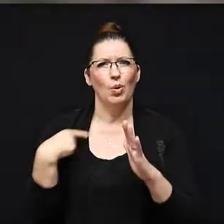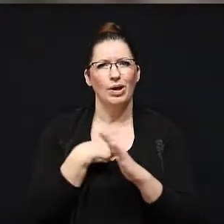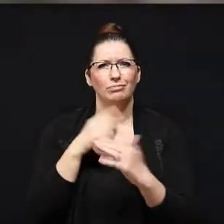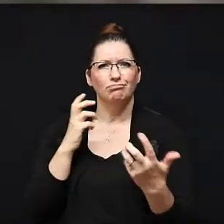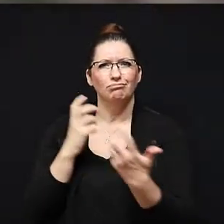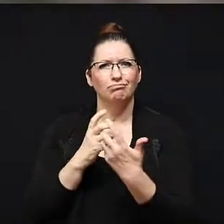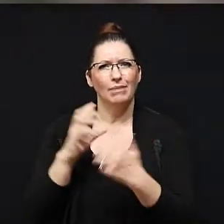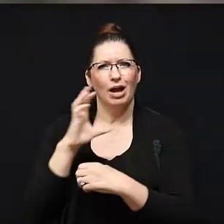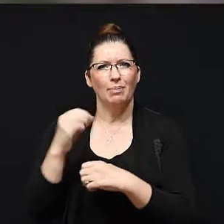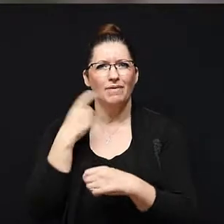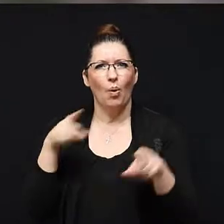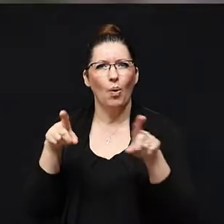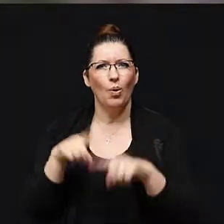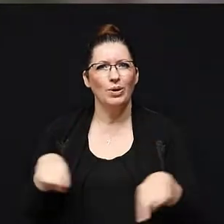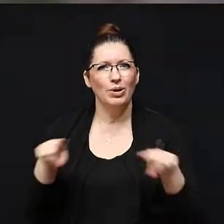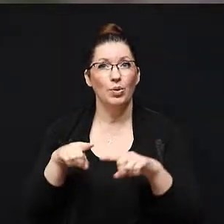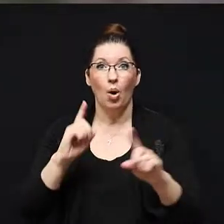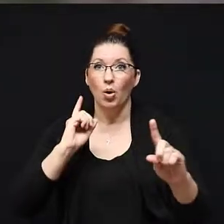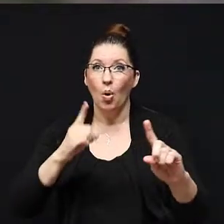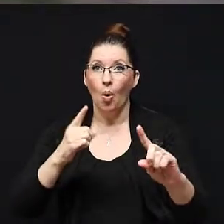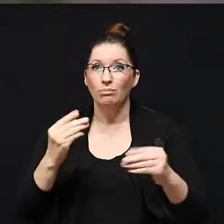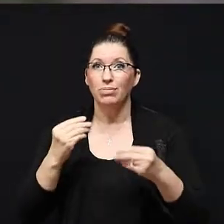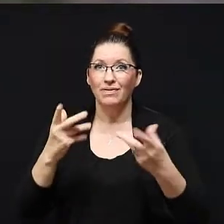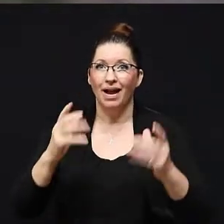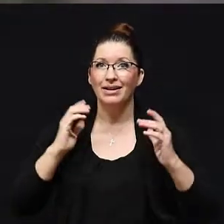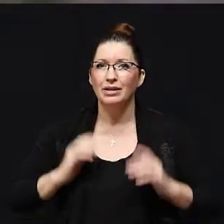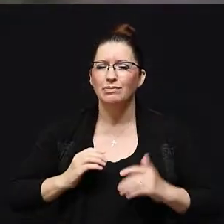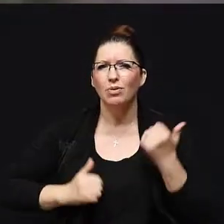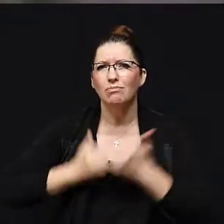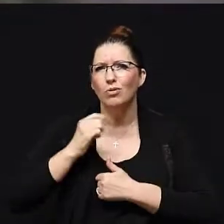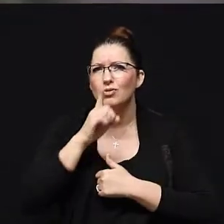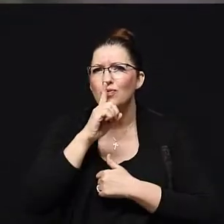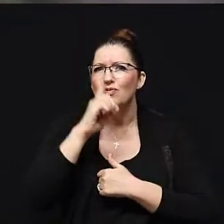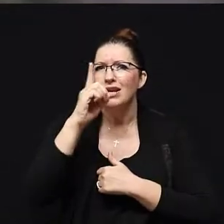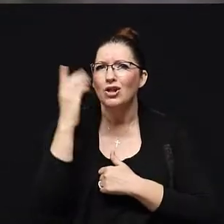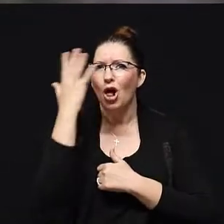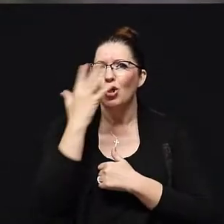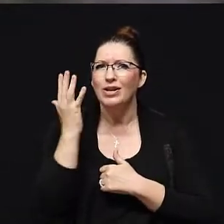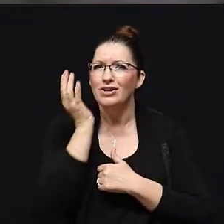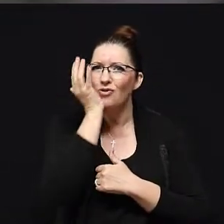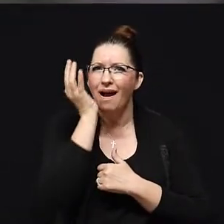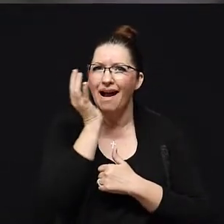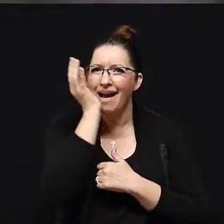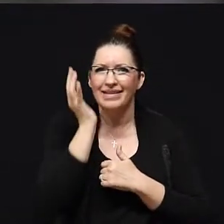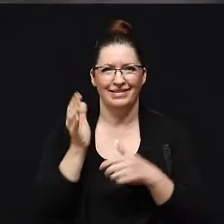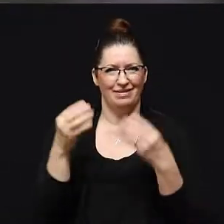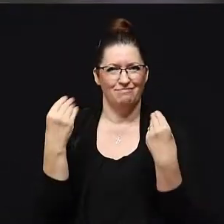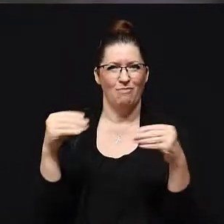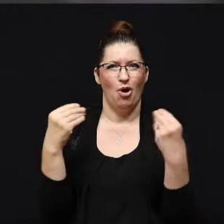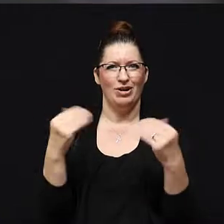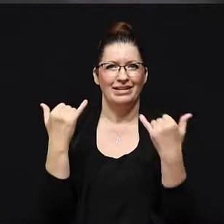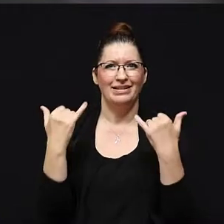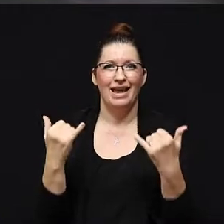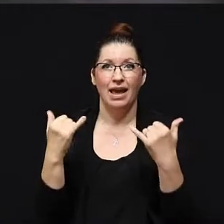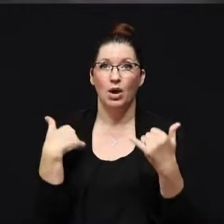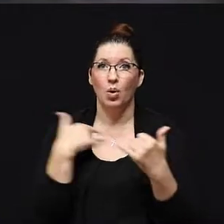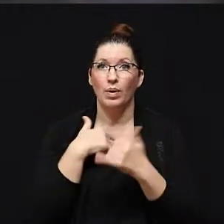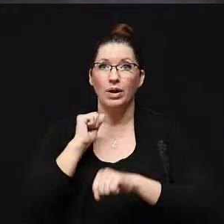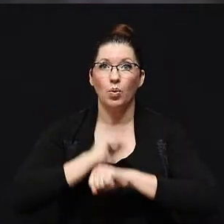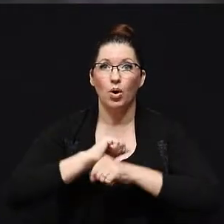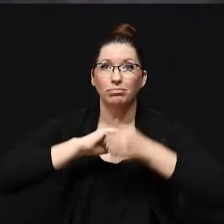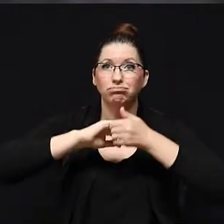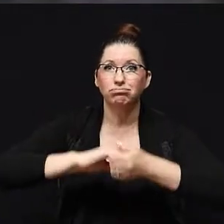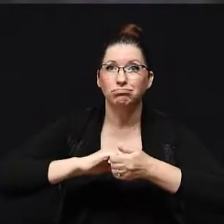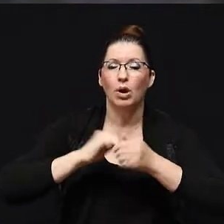goal is to provide you, the customer, with the most realistic looking artificial grass in the marketplace today. And we've done that by working side by side